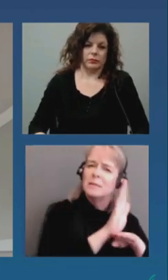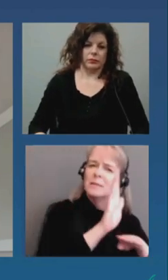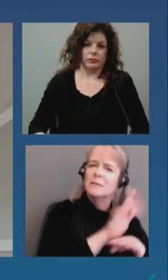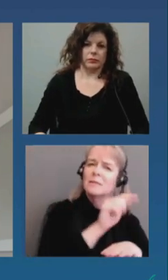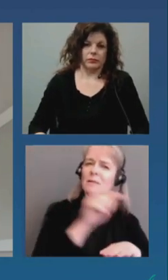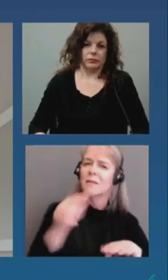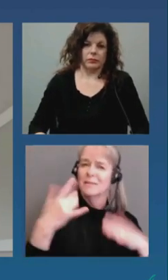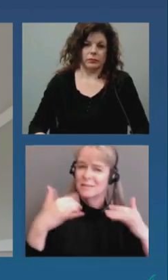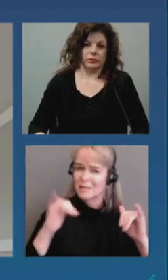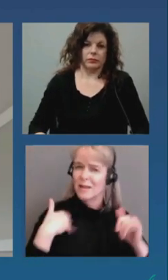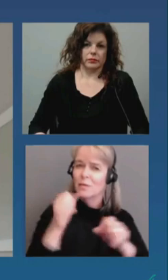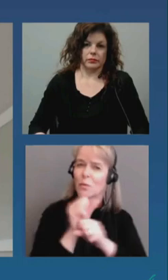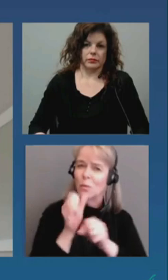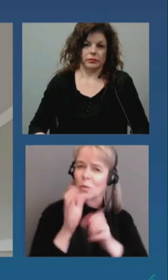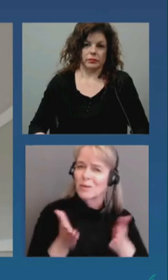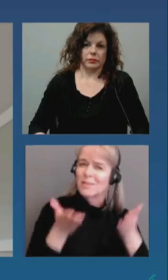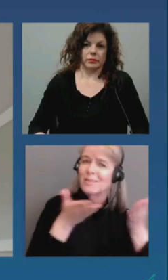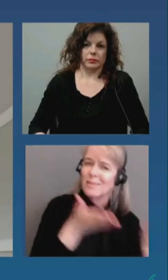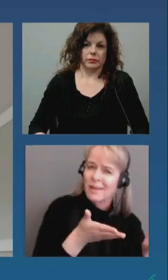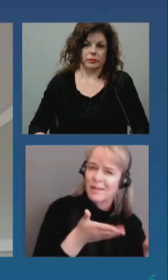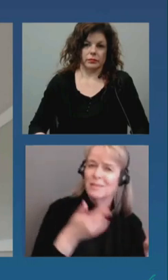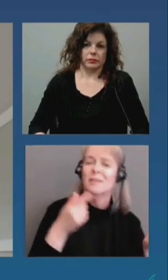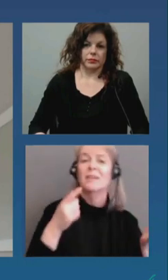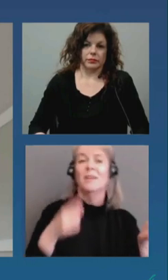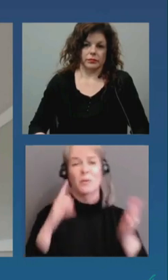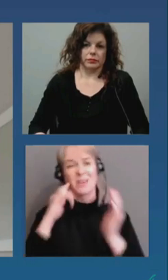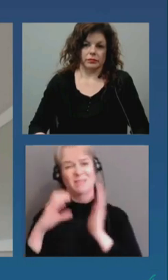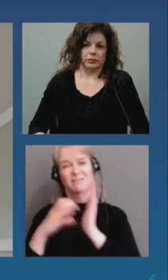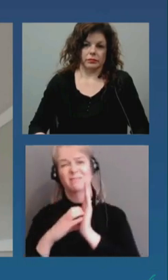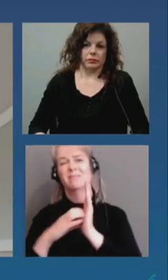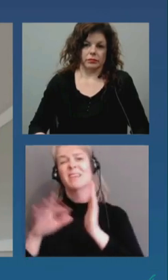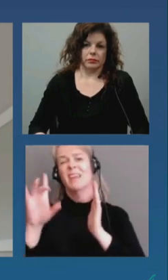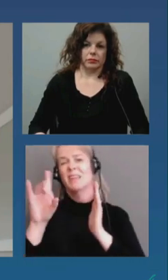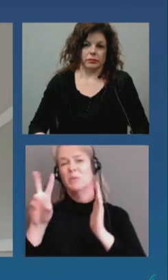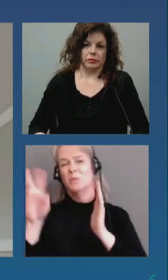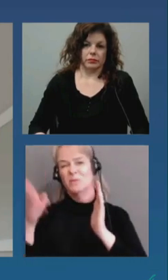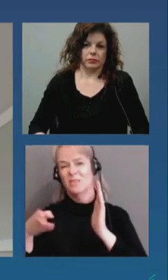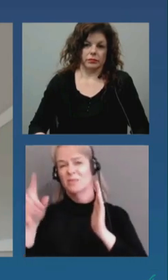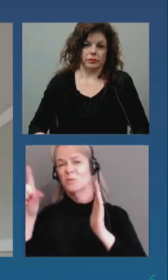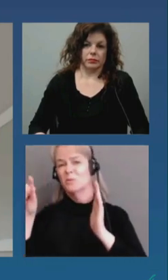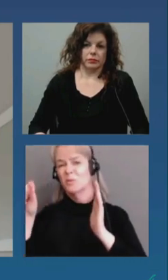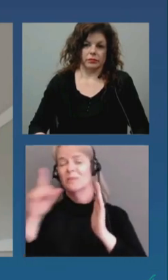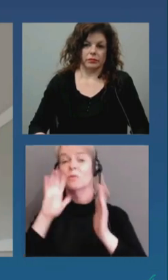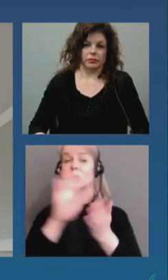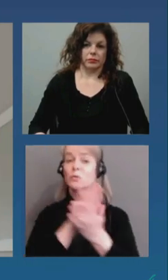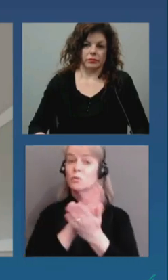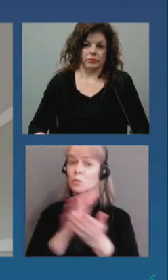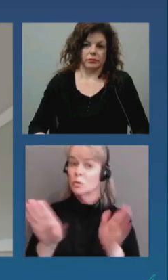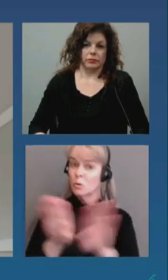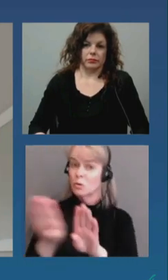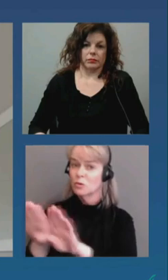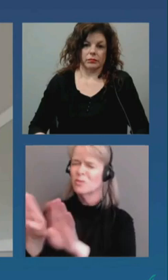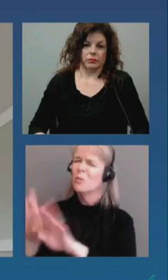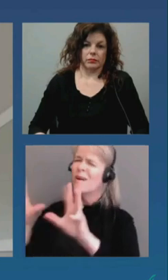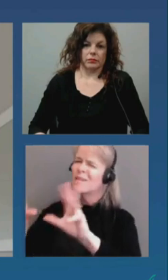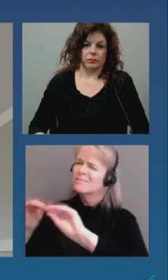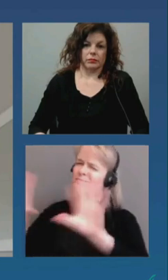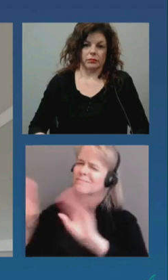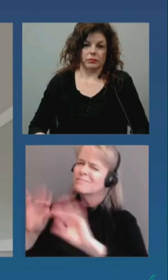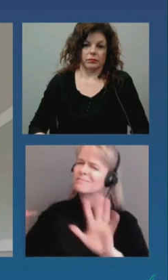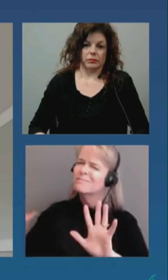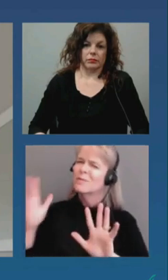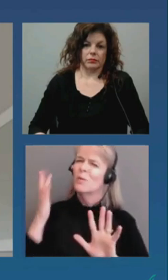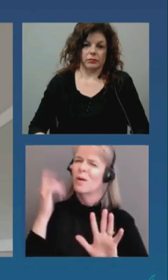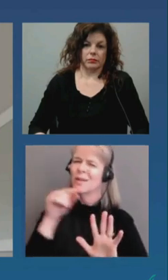in the Ontario Regulation 82-20 regarding school closure to provide greater clarity that as many students as